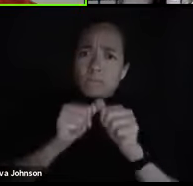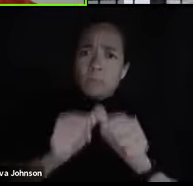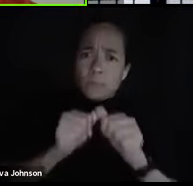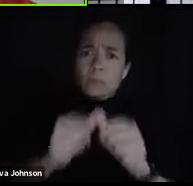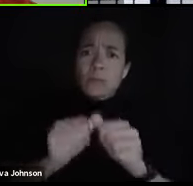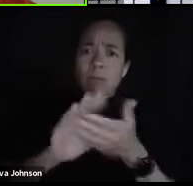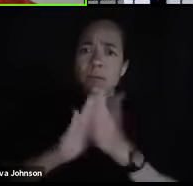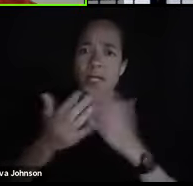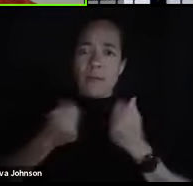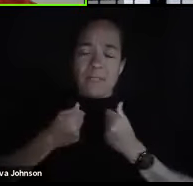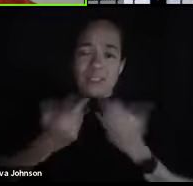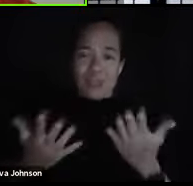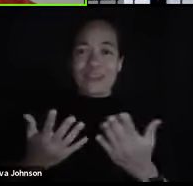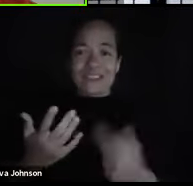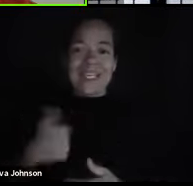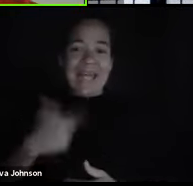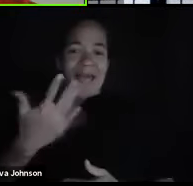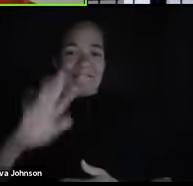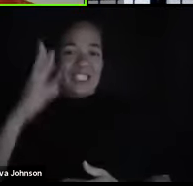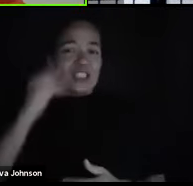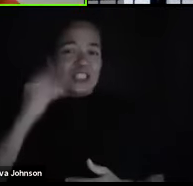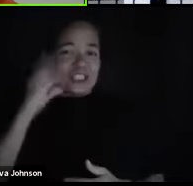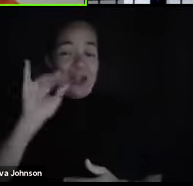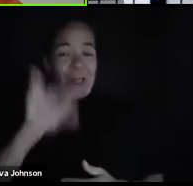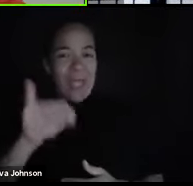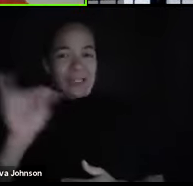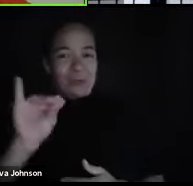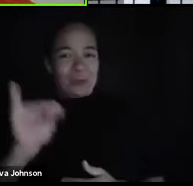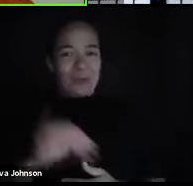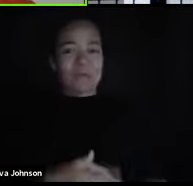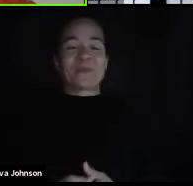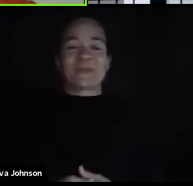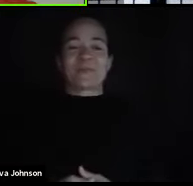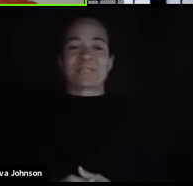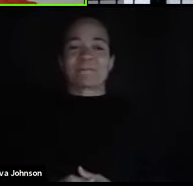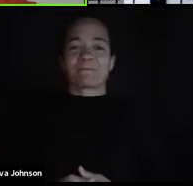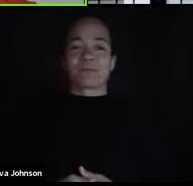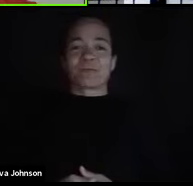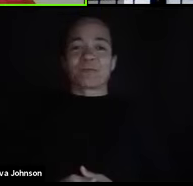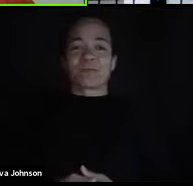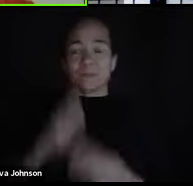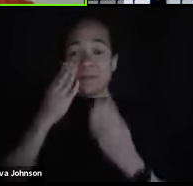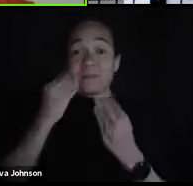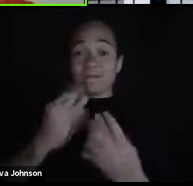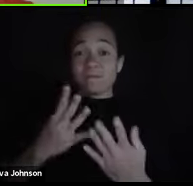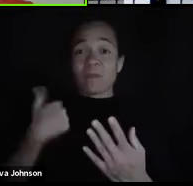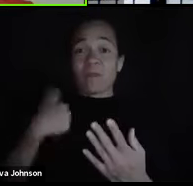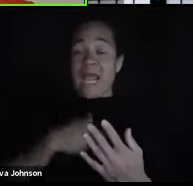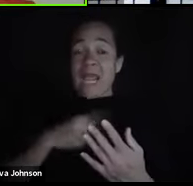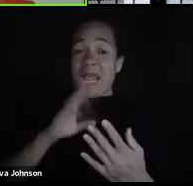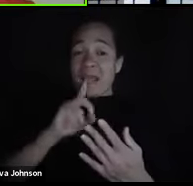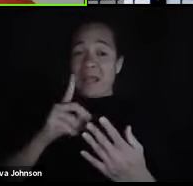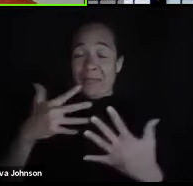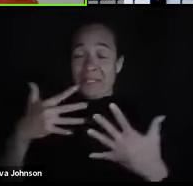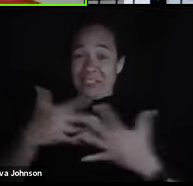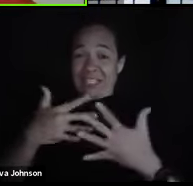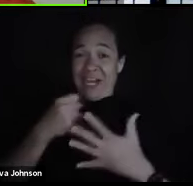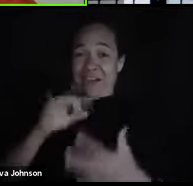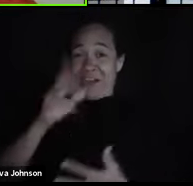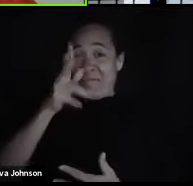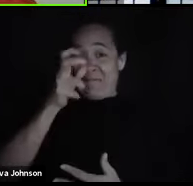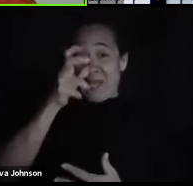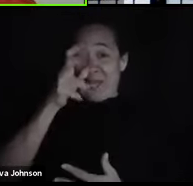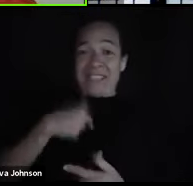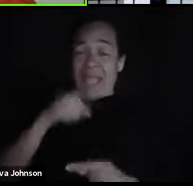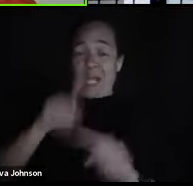there, done that also. Absolutely. And I'll say, I'll tell you, Dr. Ross, I'm a big scaredy cat when it comes to bugs. So I could not be in